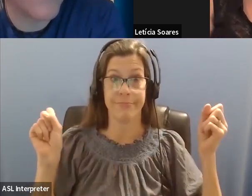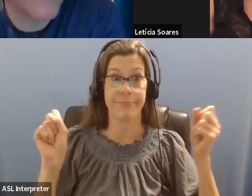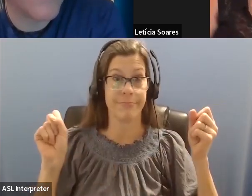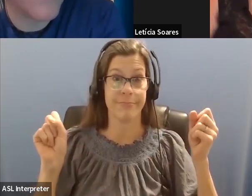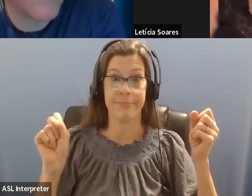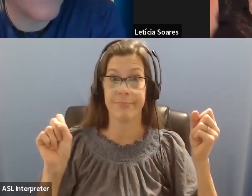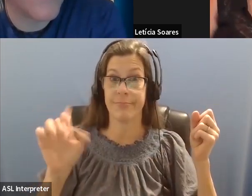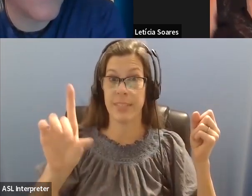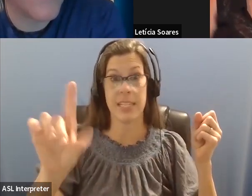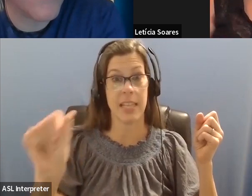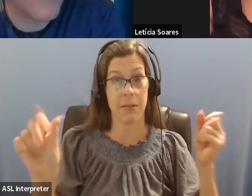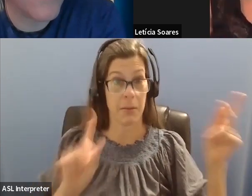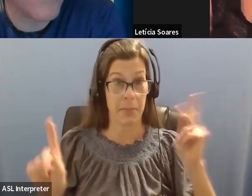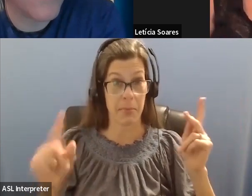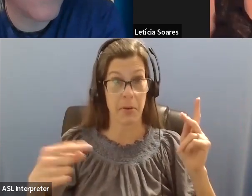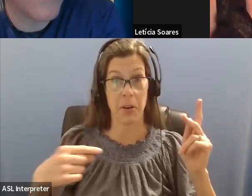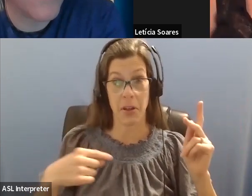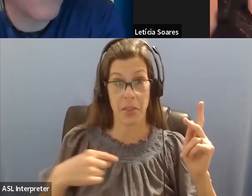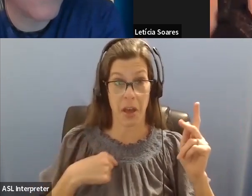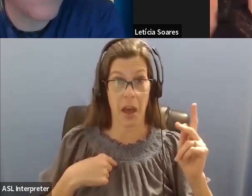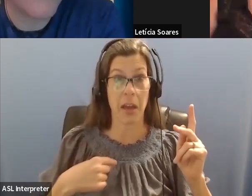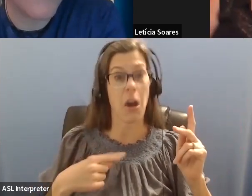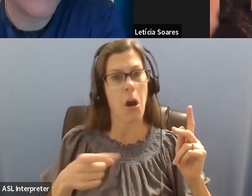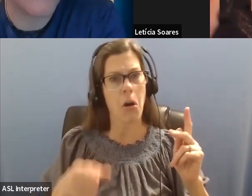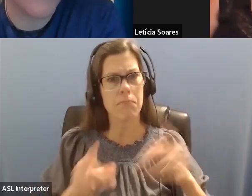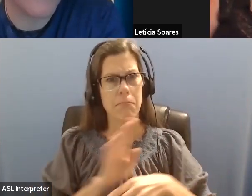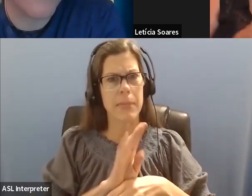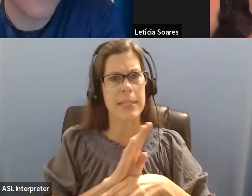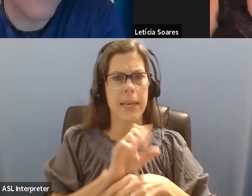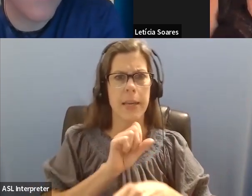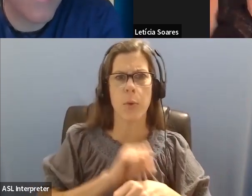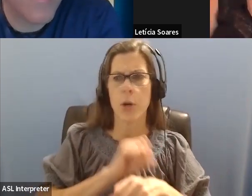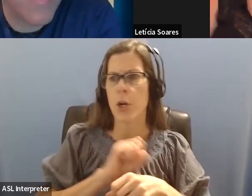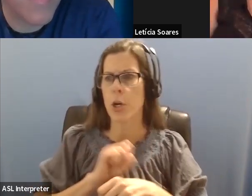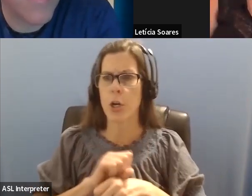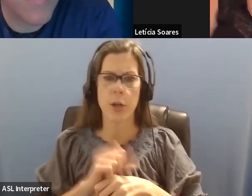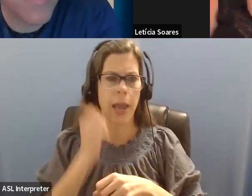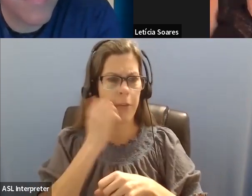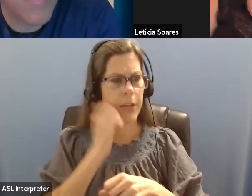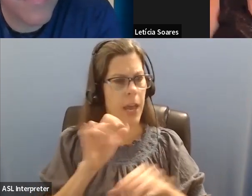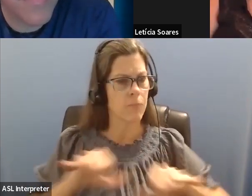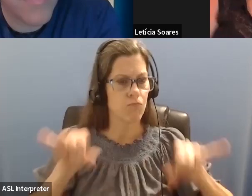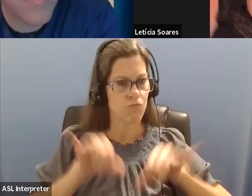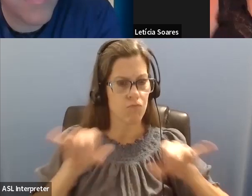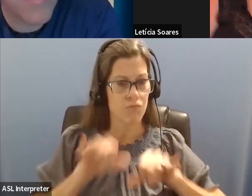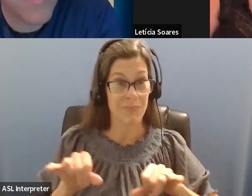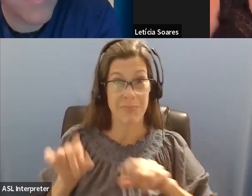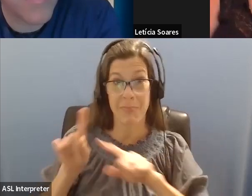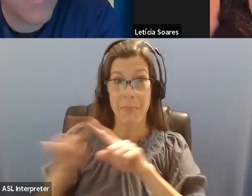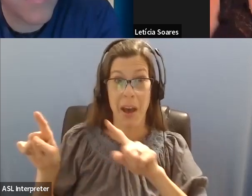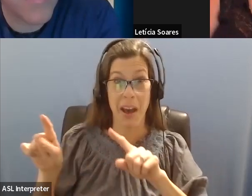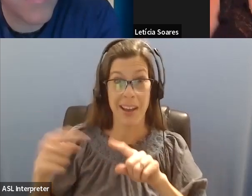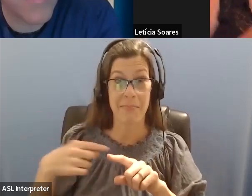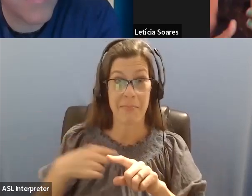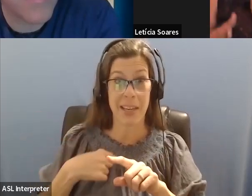was busy working. I was, I was bed bound and I was home bound then. And then I, I slowly moved